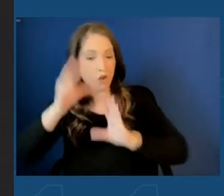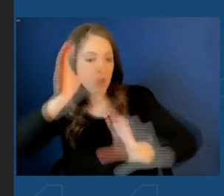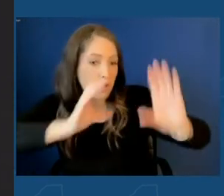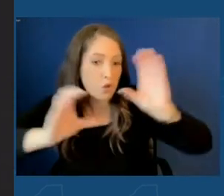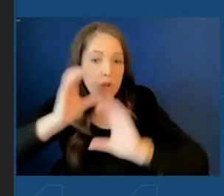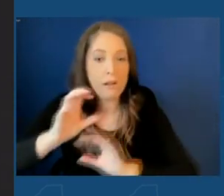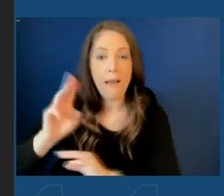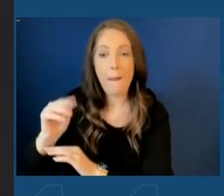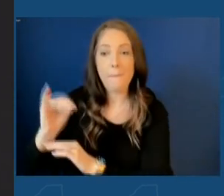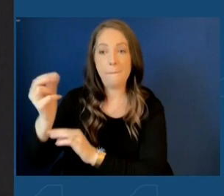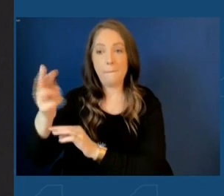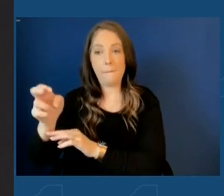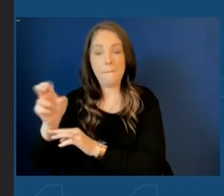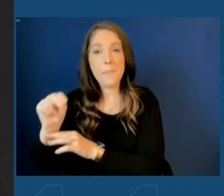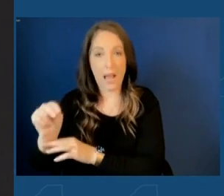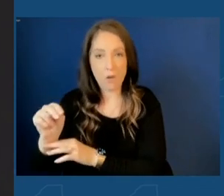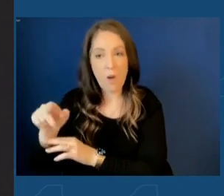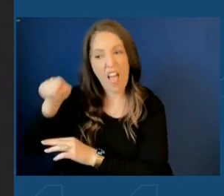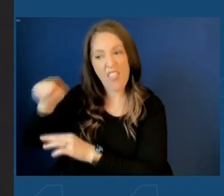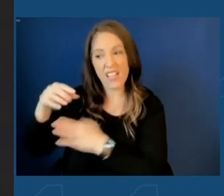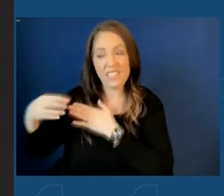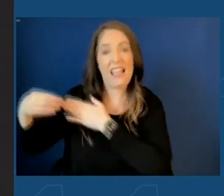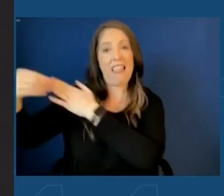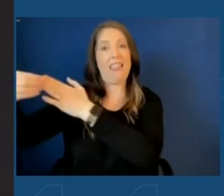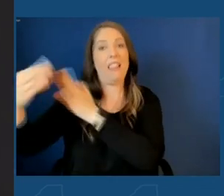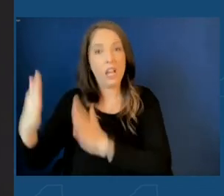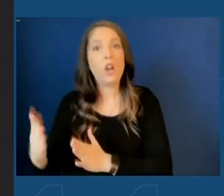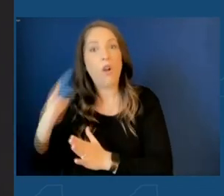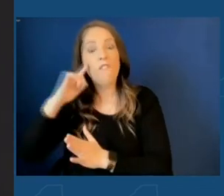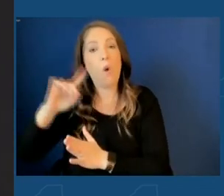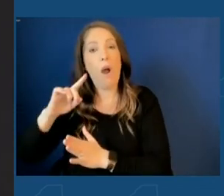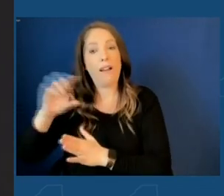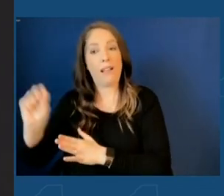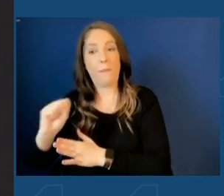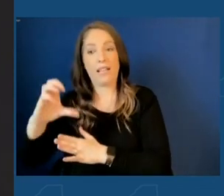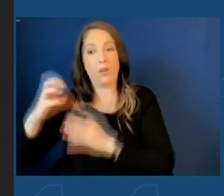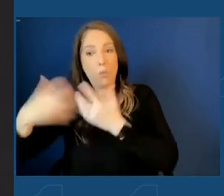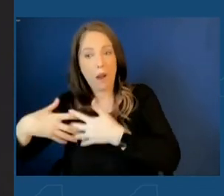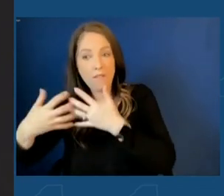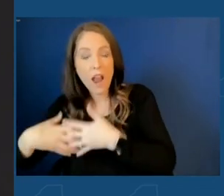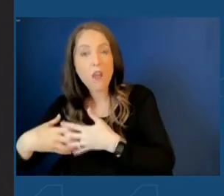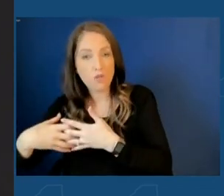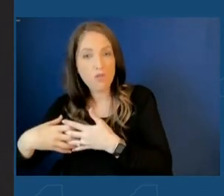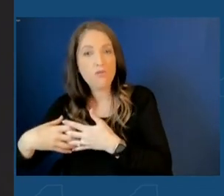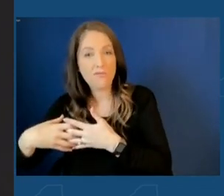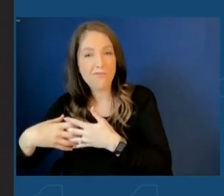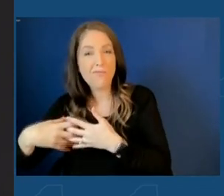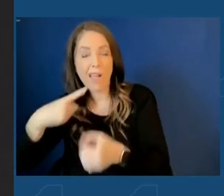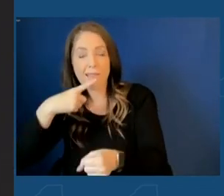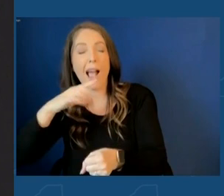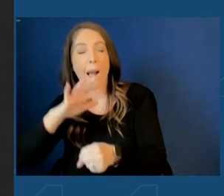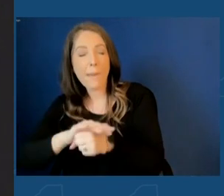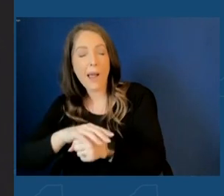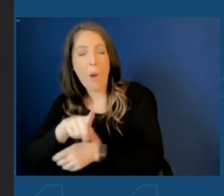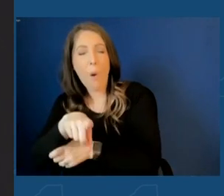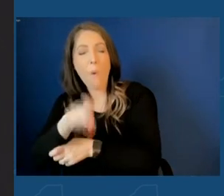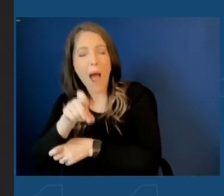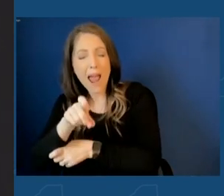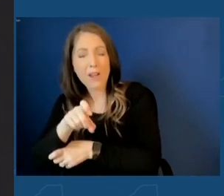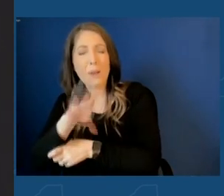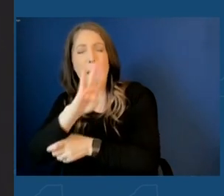Micron, this global leader in semiconductor manufacturing, has committed over $100 billion